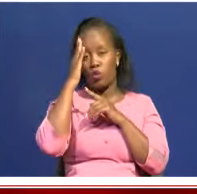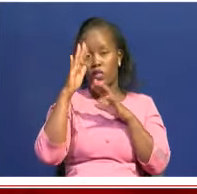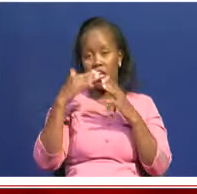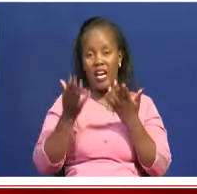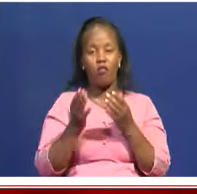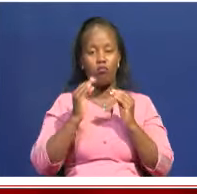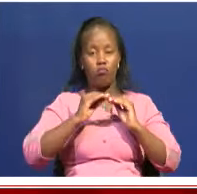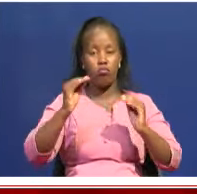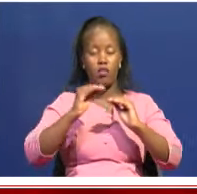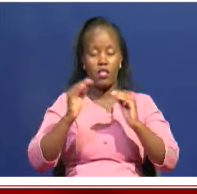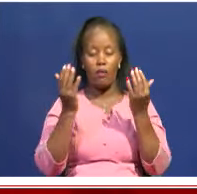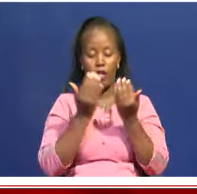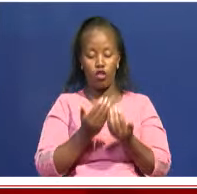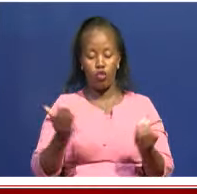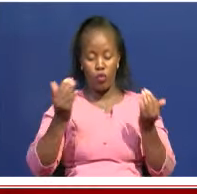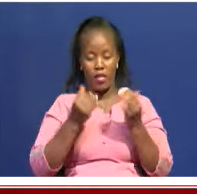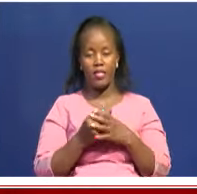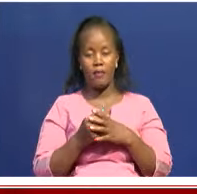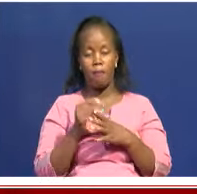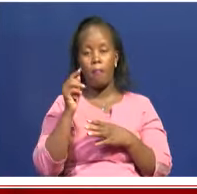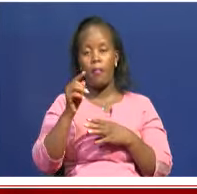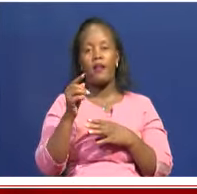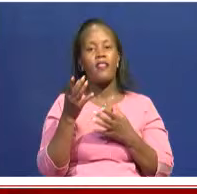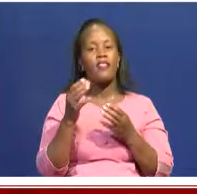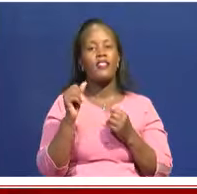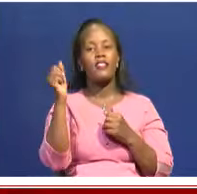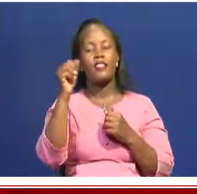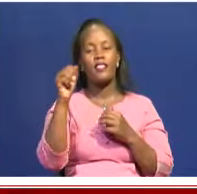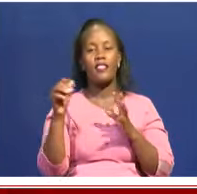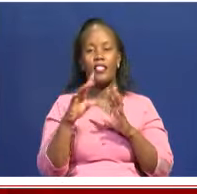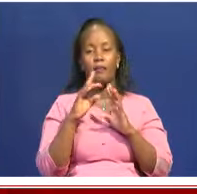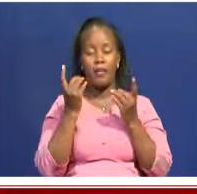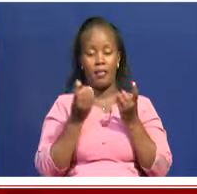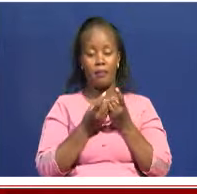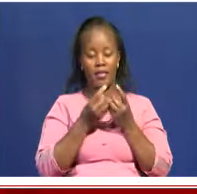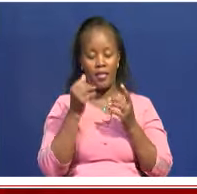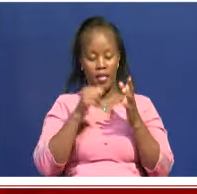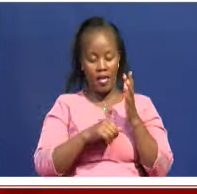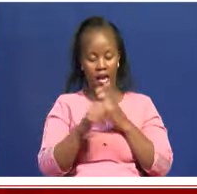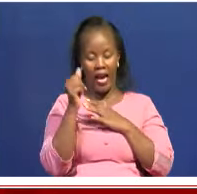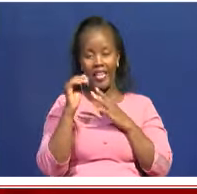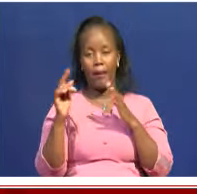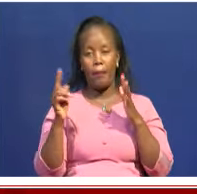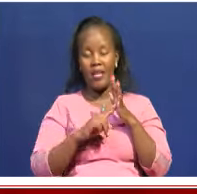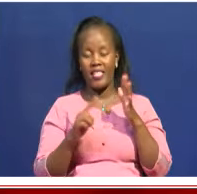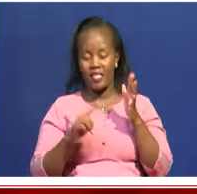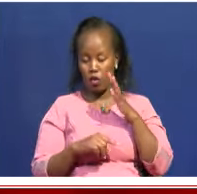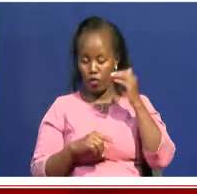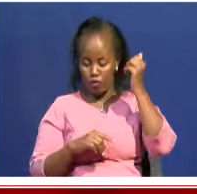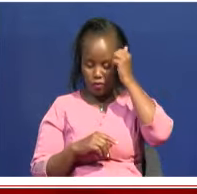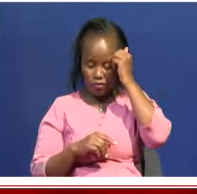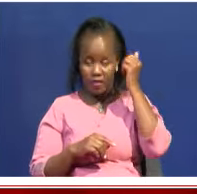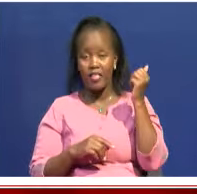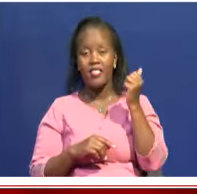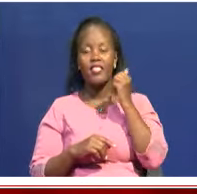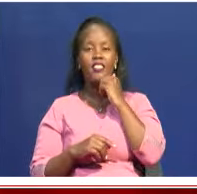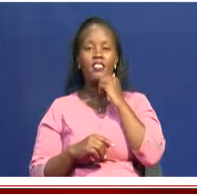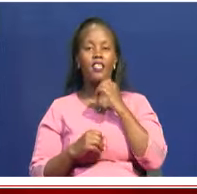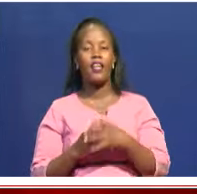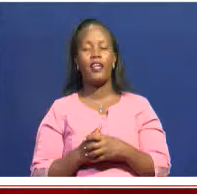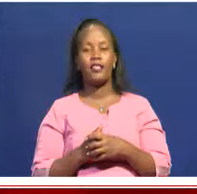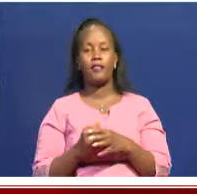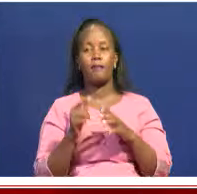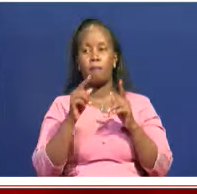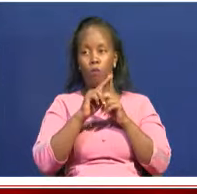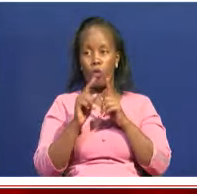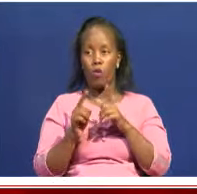children. So it's a State Department that is under the Ministry of Gender, Culture and Arts and Heritage. And at the same